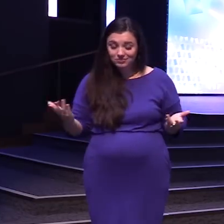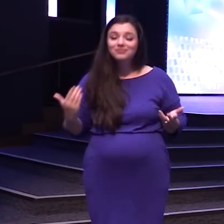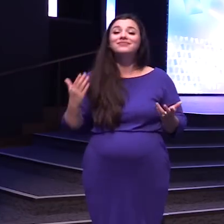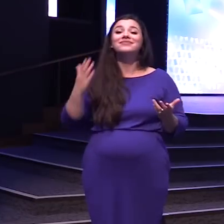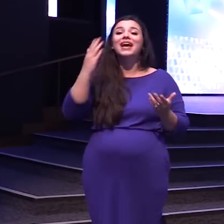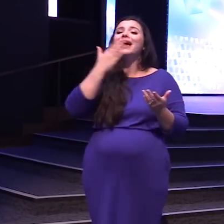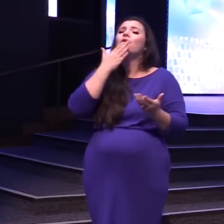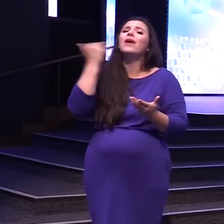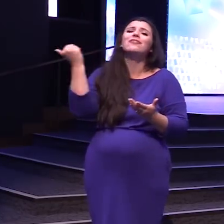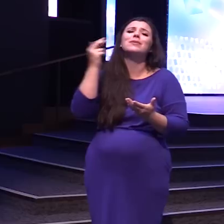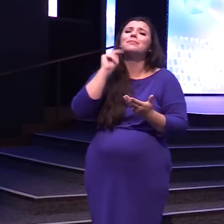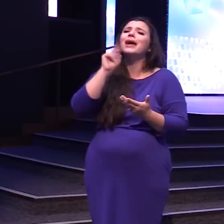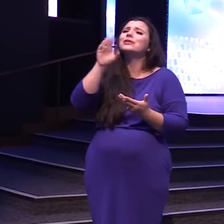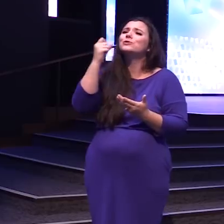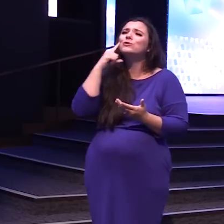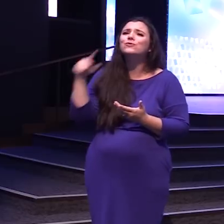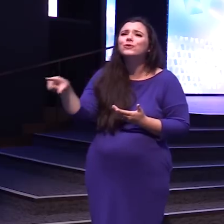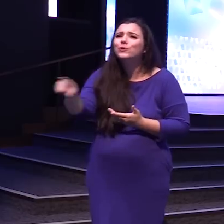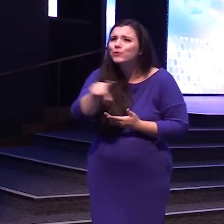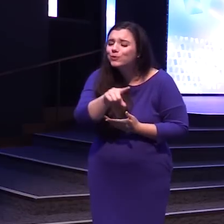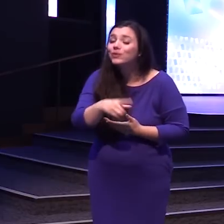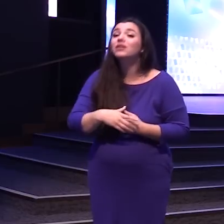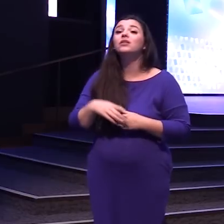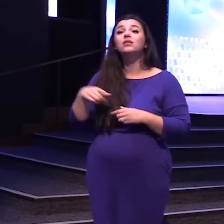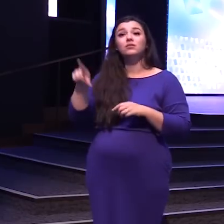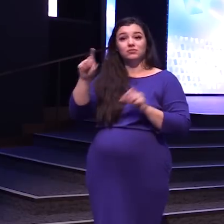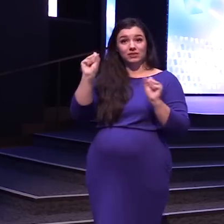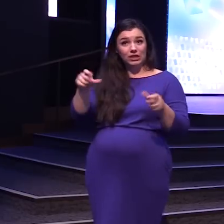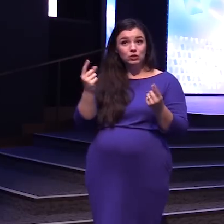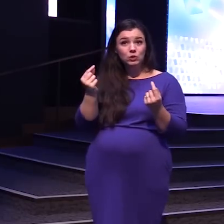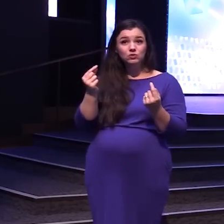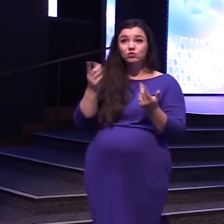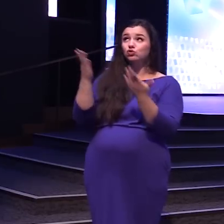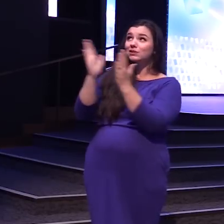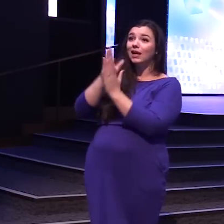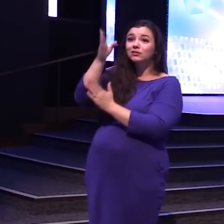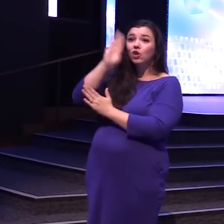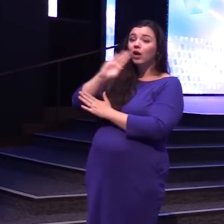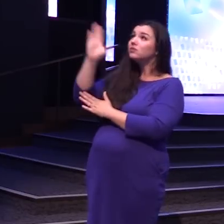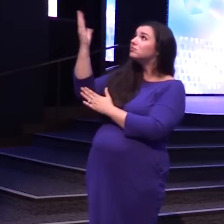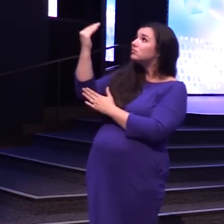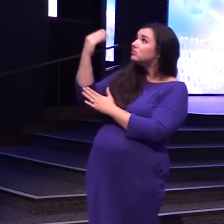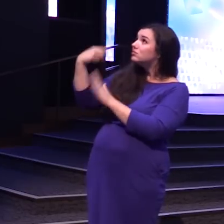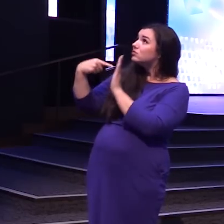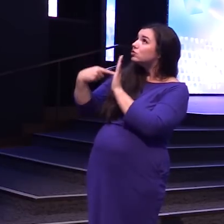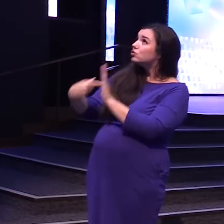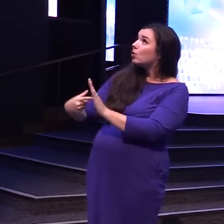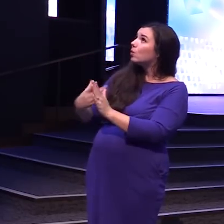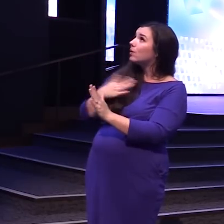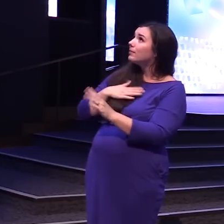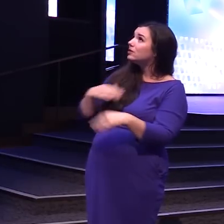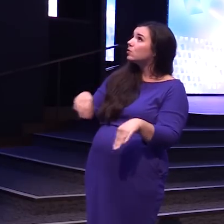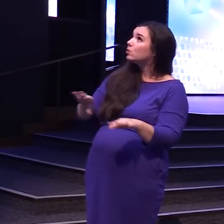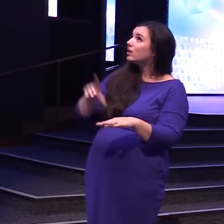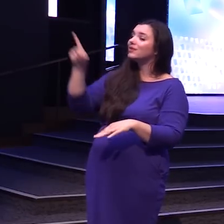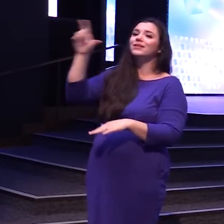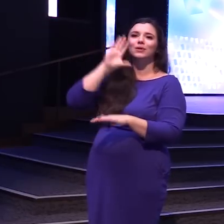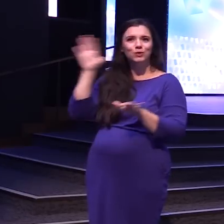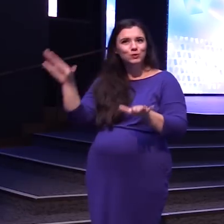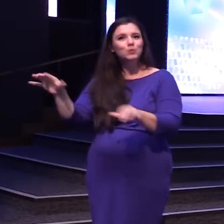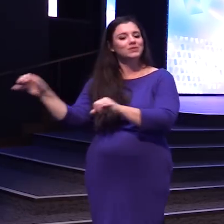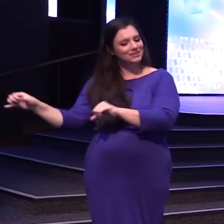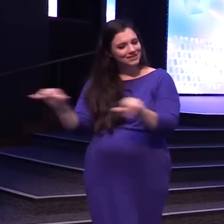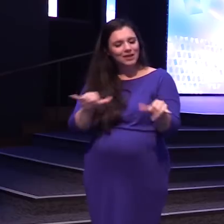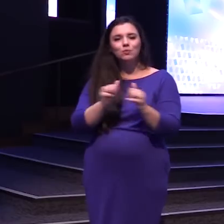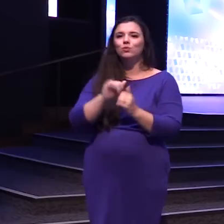best news for you ever today You can just ask God To show you And he will do what he did with